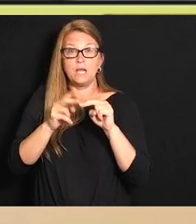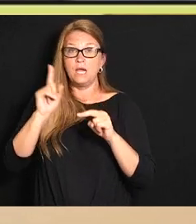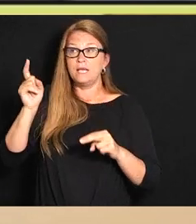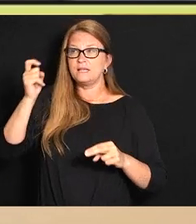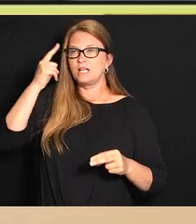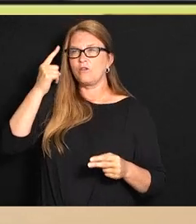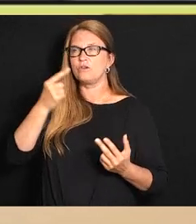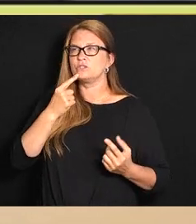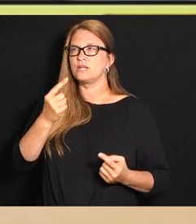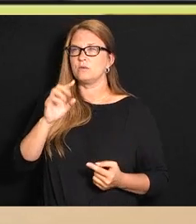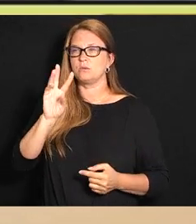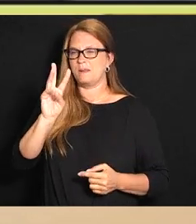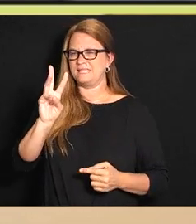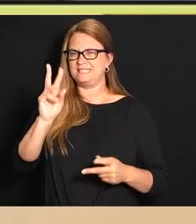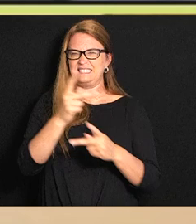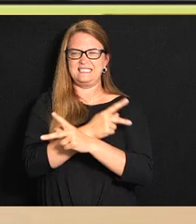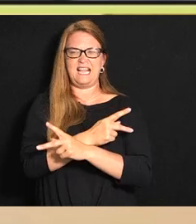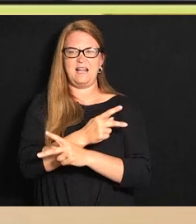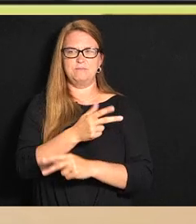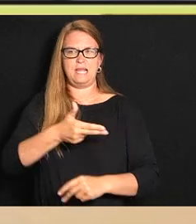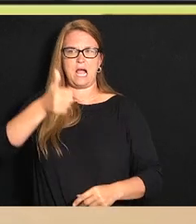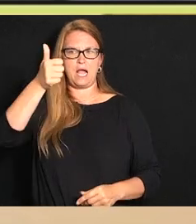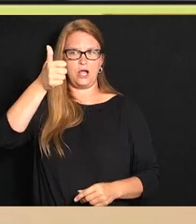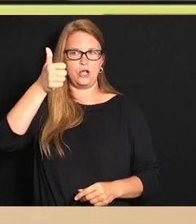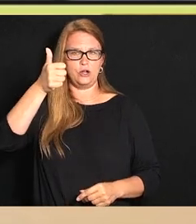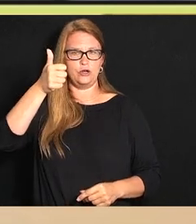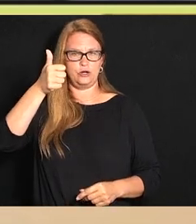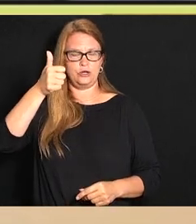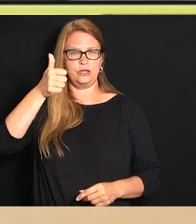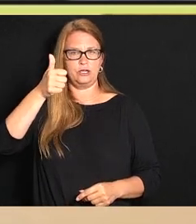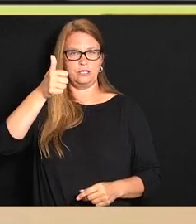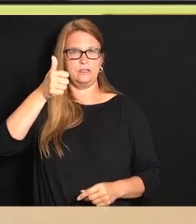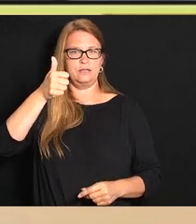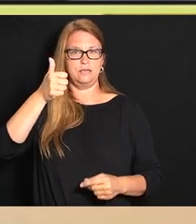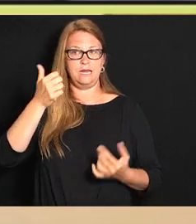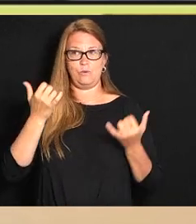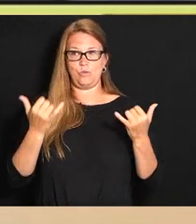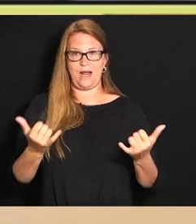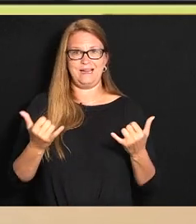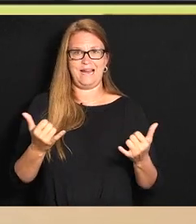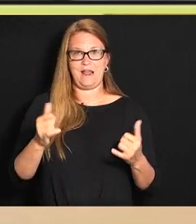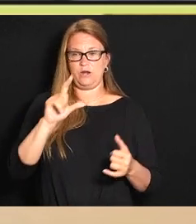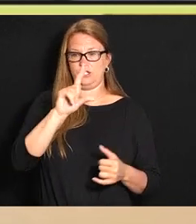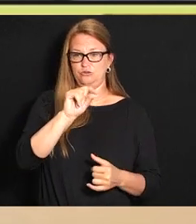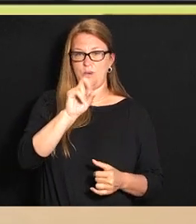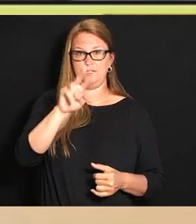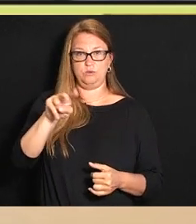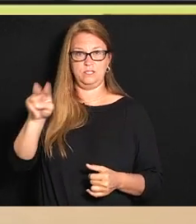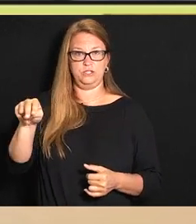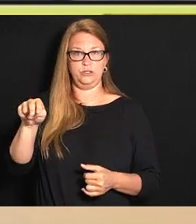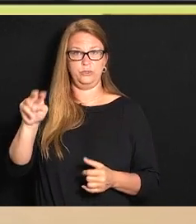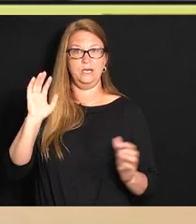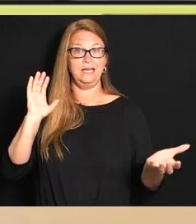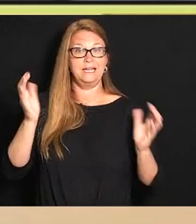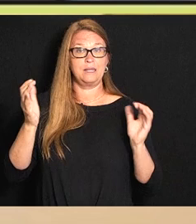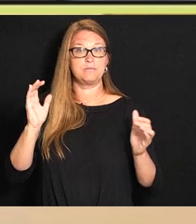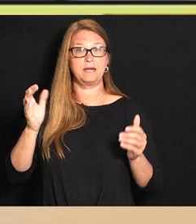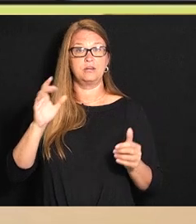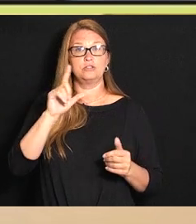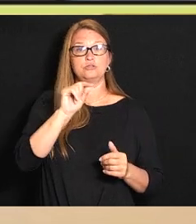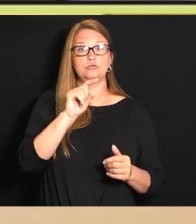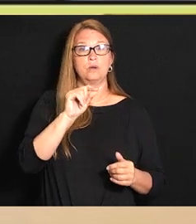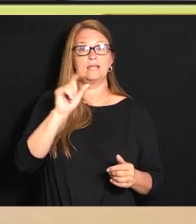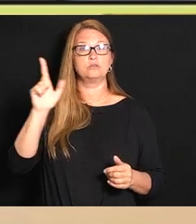about six times higher in the number of cases at this point in 2022 than we were at this point in